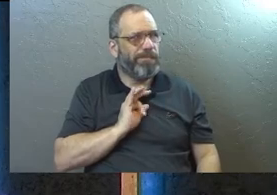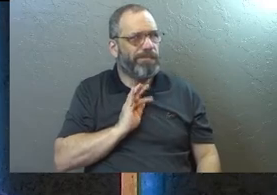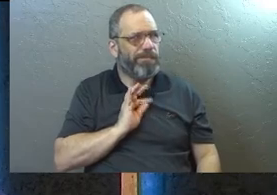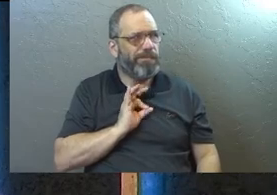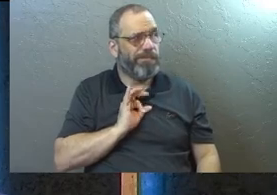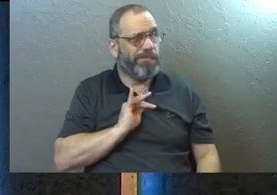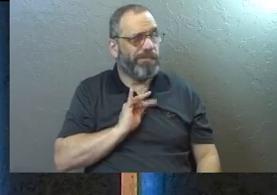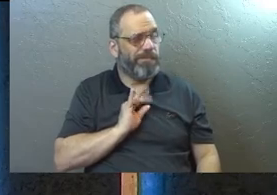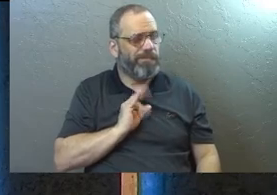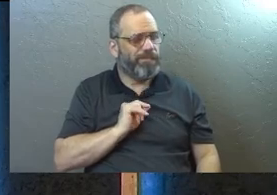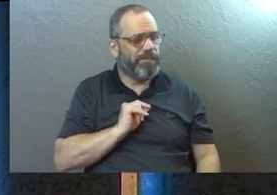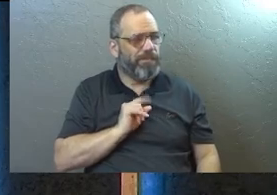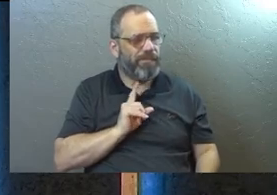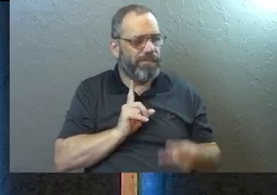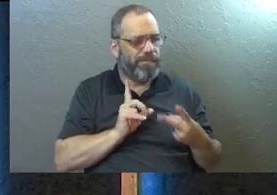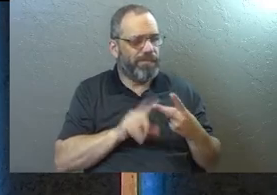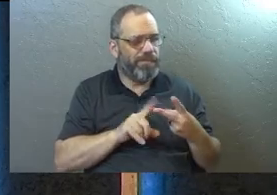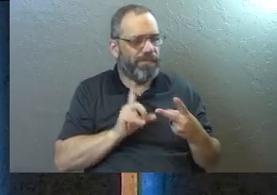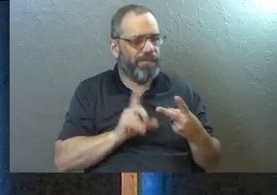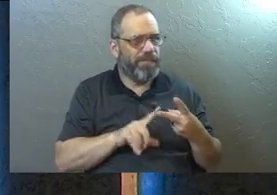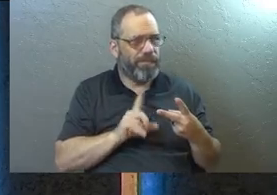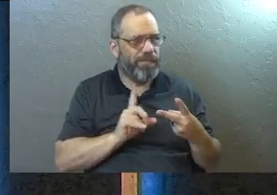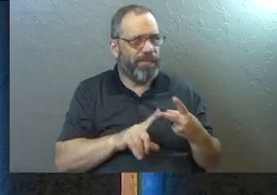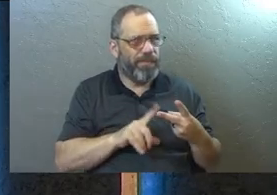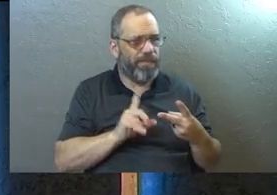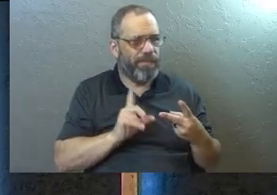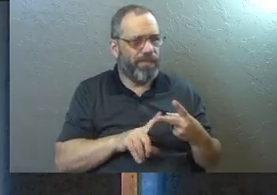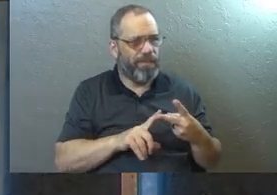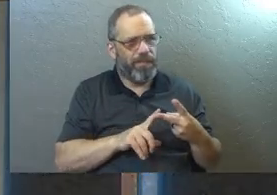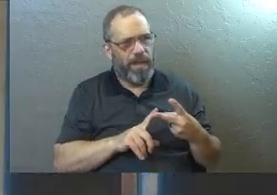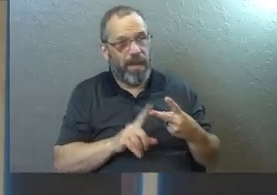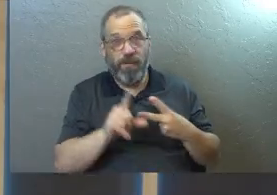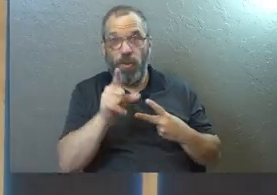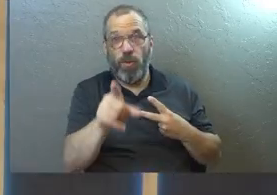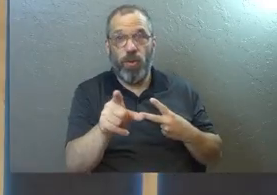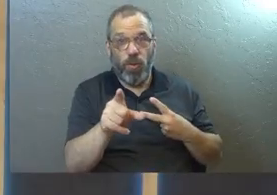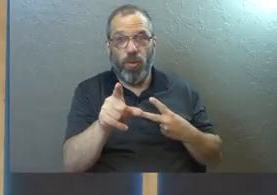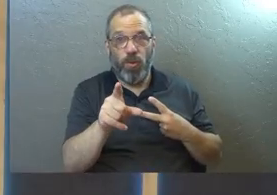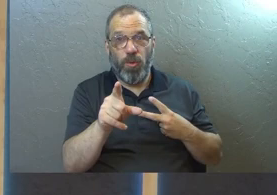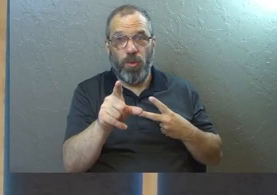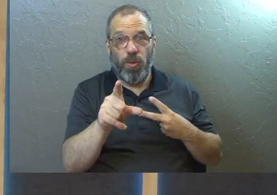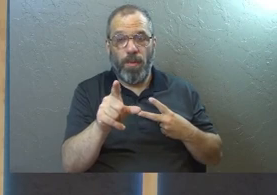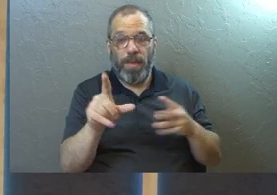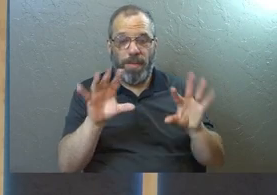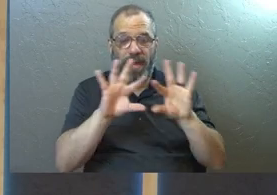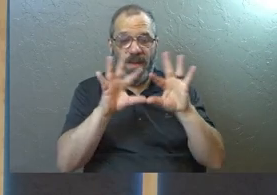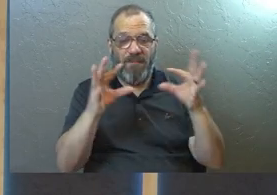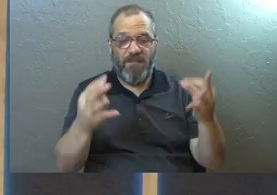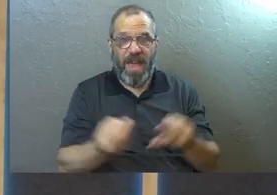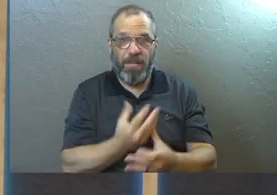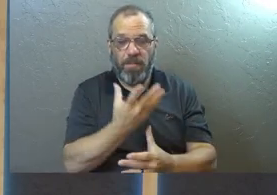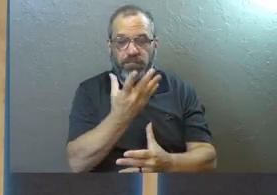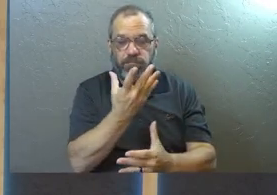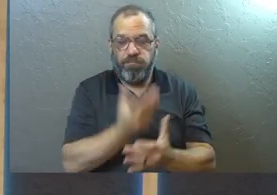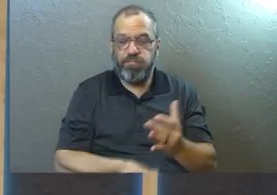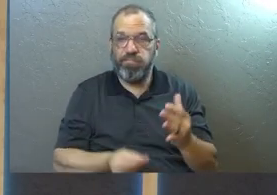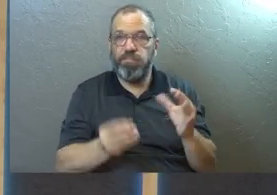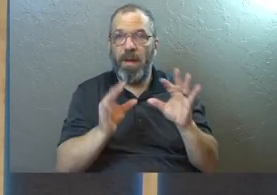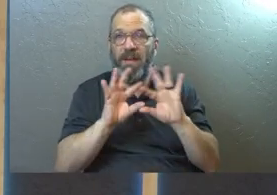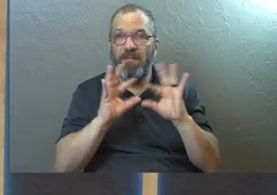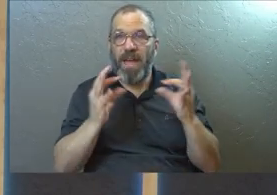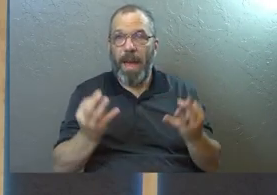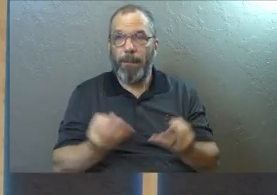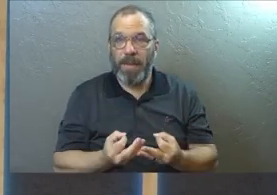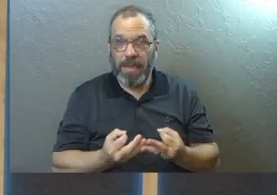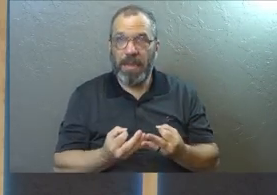Another thing to consider if maybe for you it was the death and the tragedy and losing a loved one and